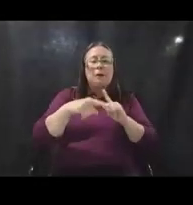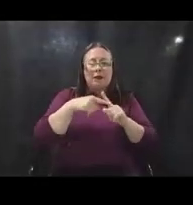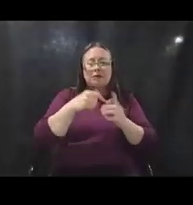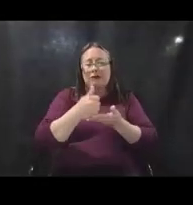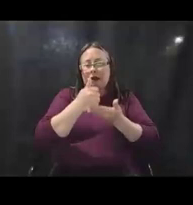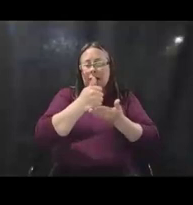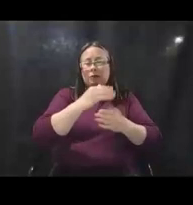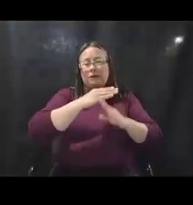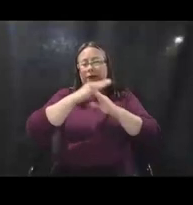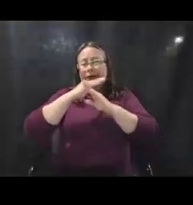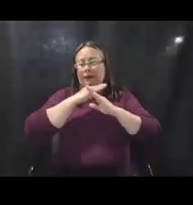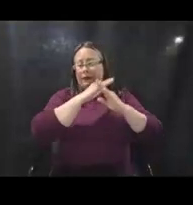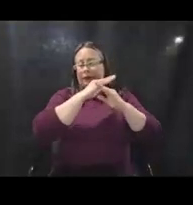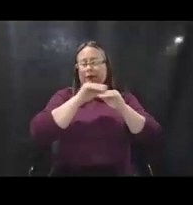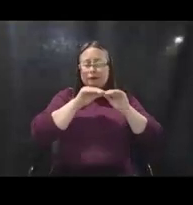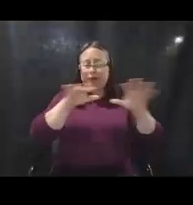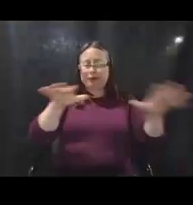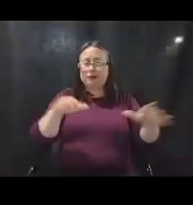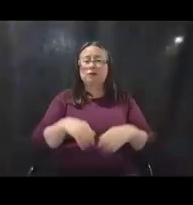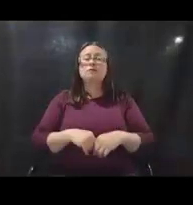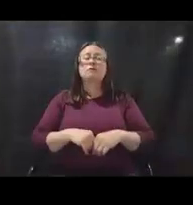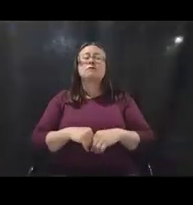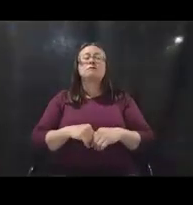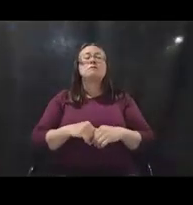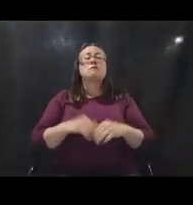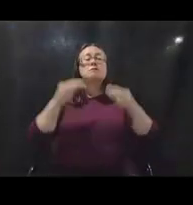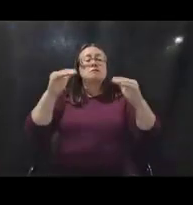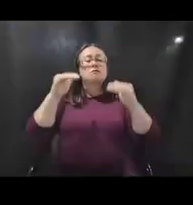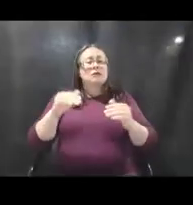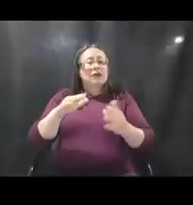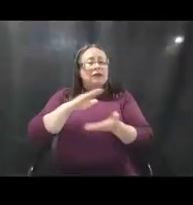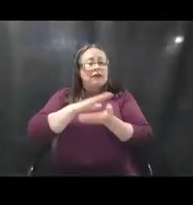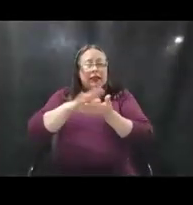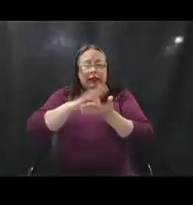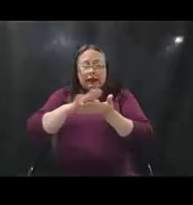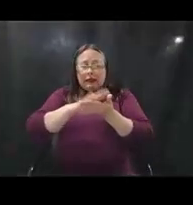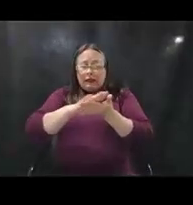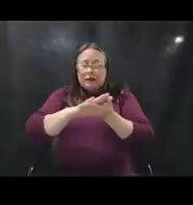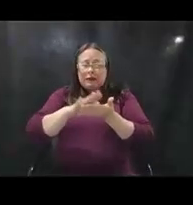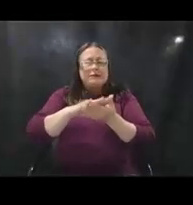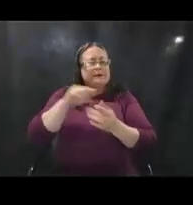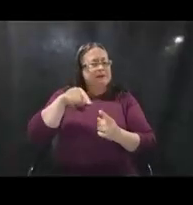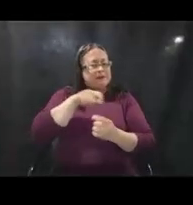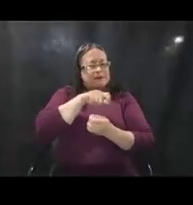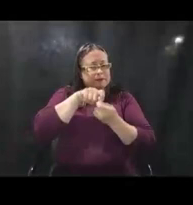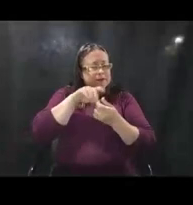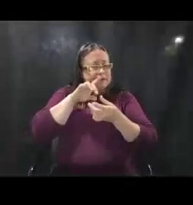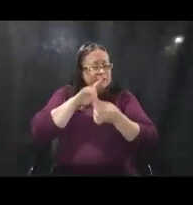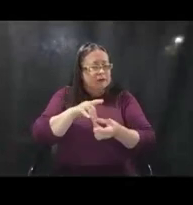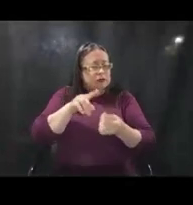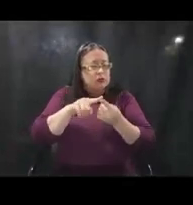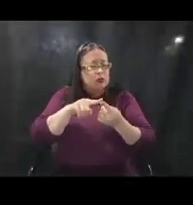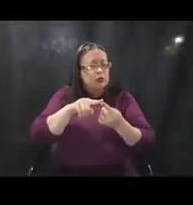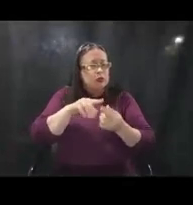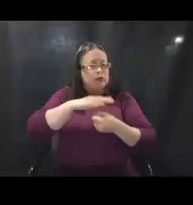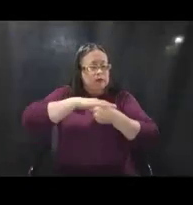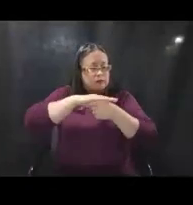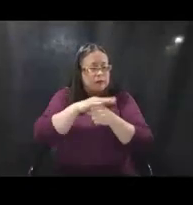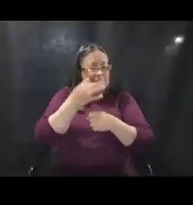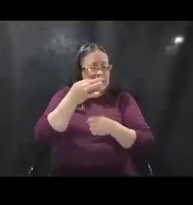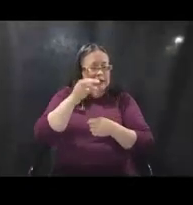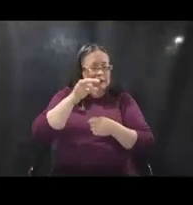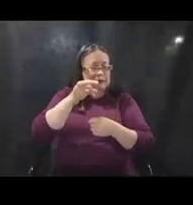issues. So, um, cleaning and disinfection. Again, this is specific to COVID-19, uh, and, and